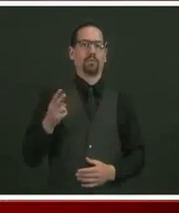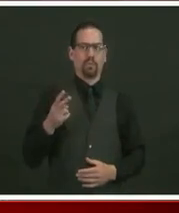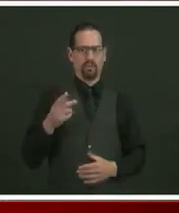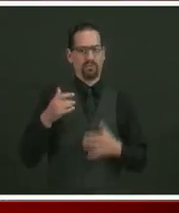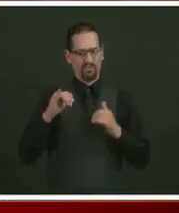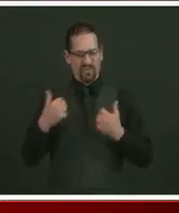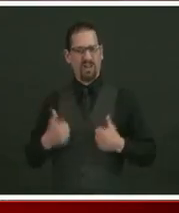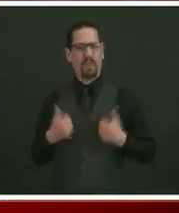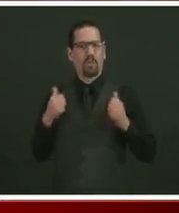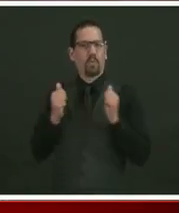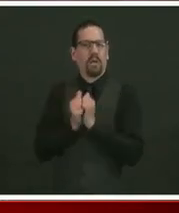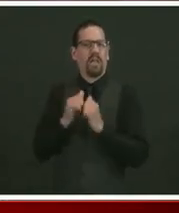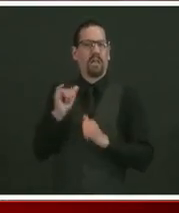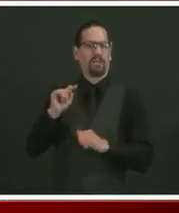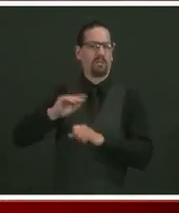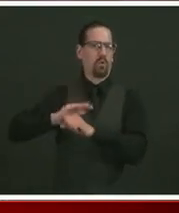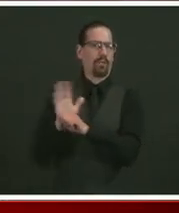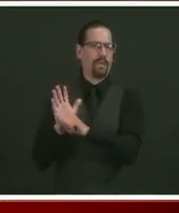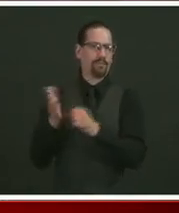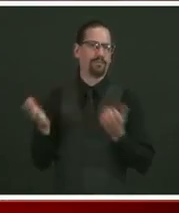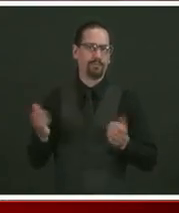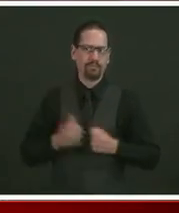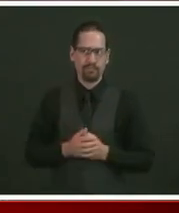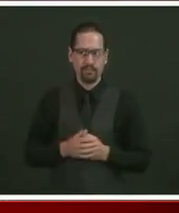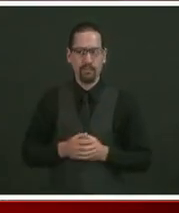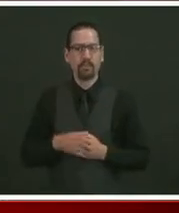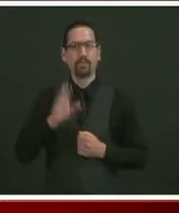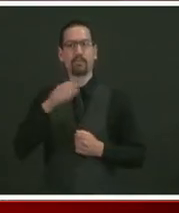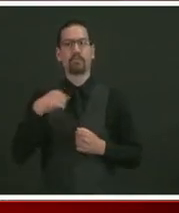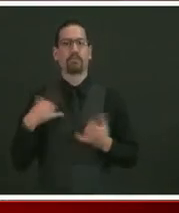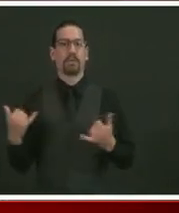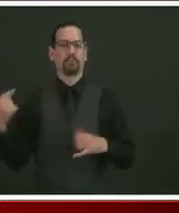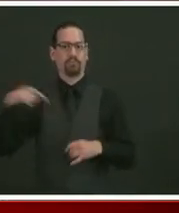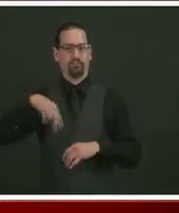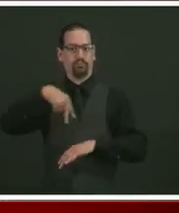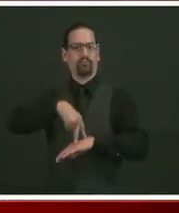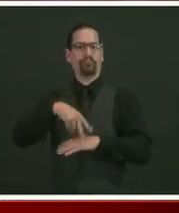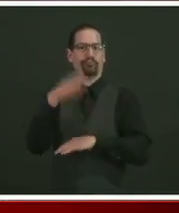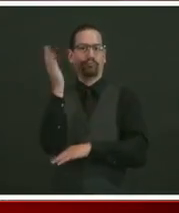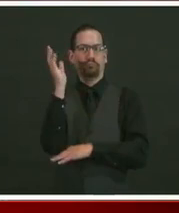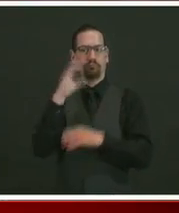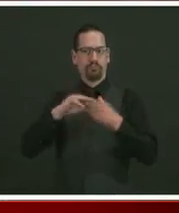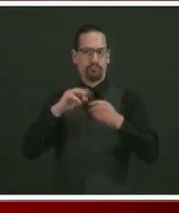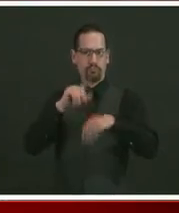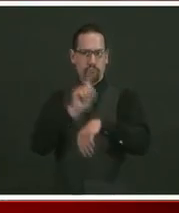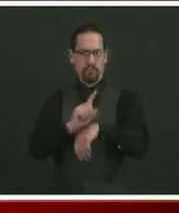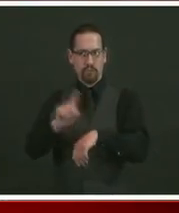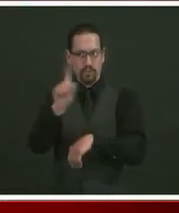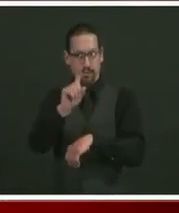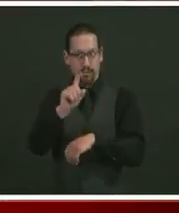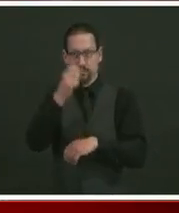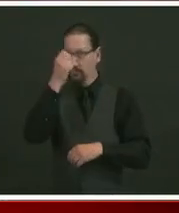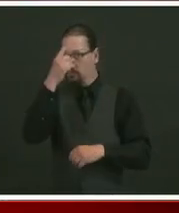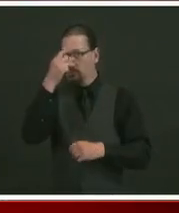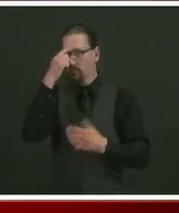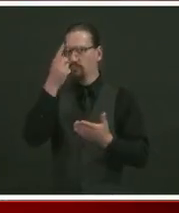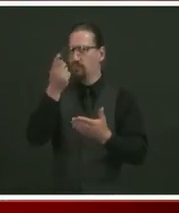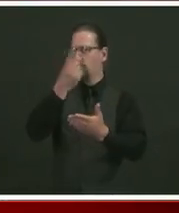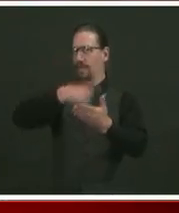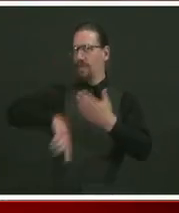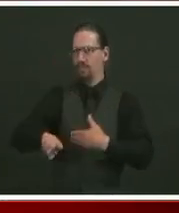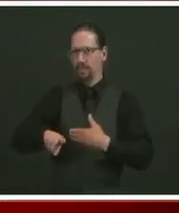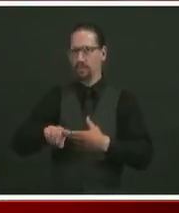I'll be here tomorrow at one o'clock and as a reminder starting next week we are going to do the one o'clock press conference